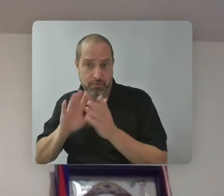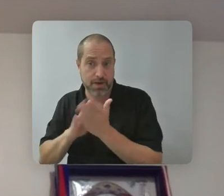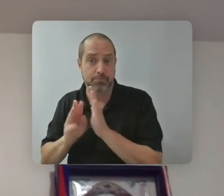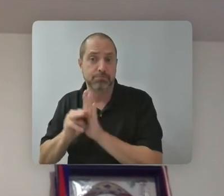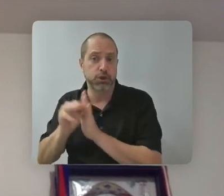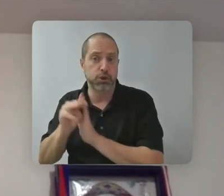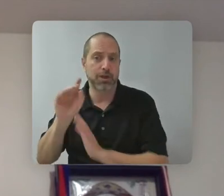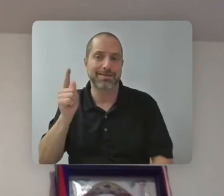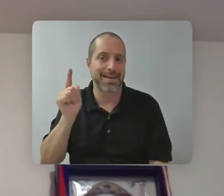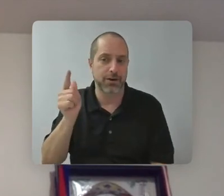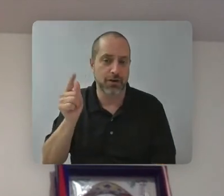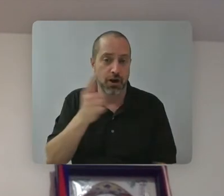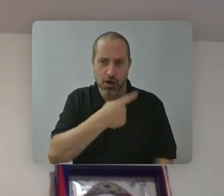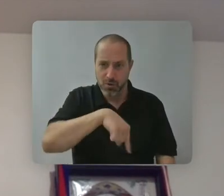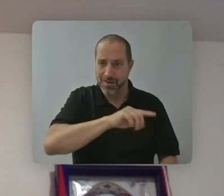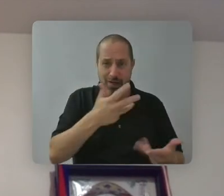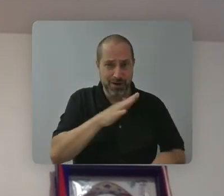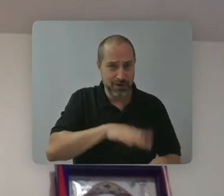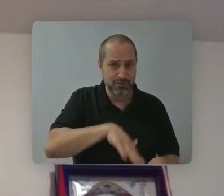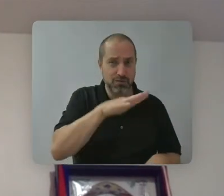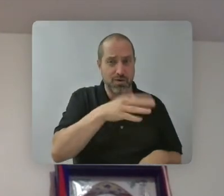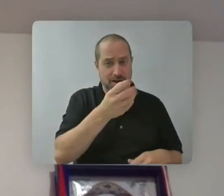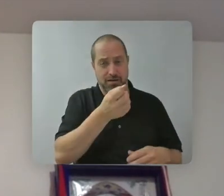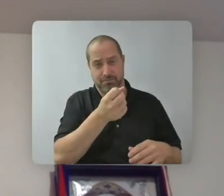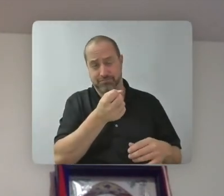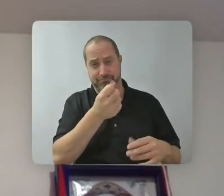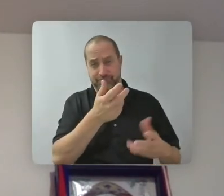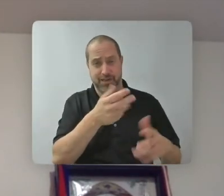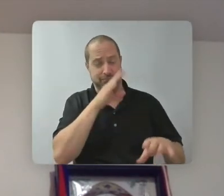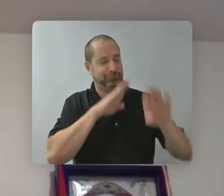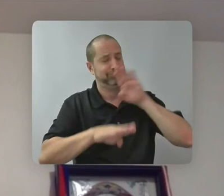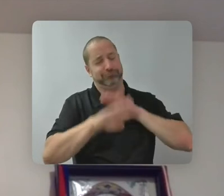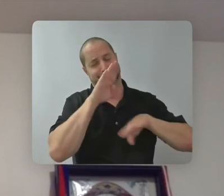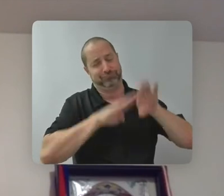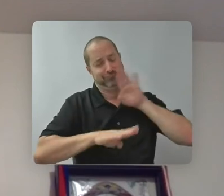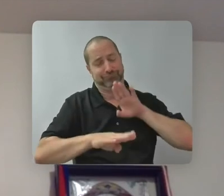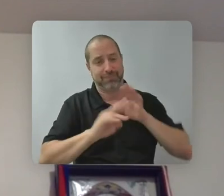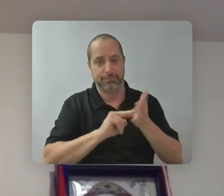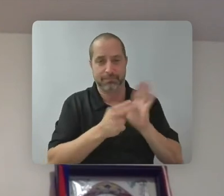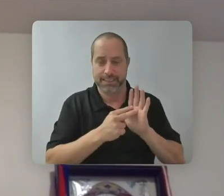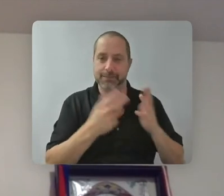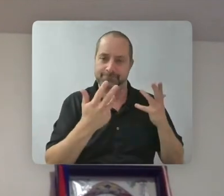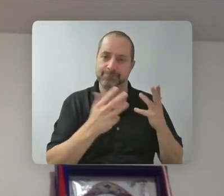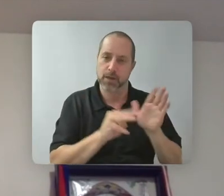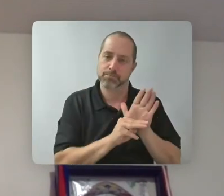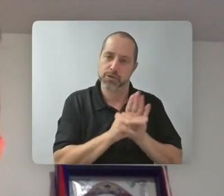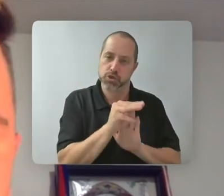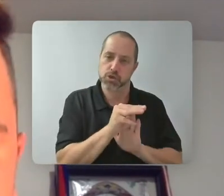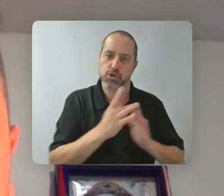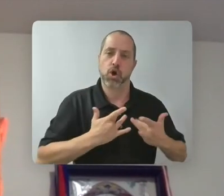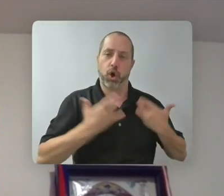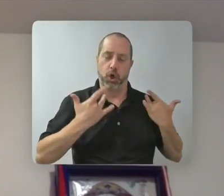we had to grow up at a young age because we were already dealing with the crap that people grew at us